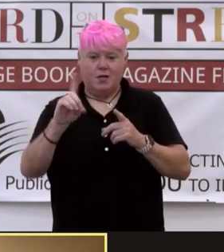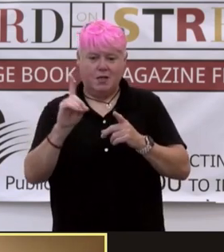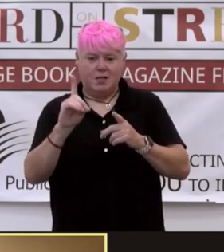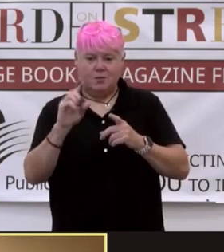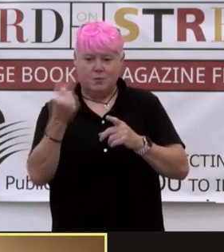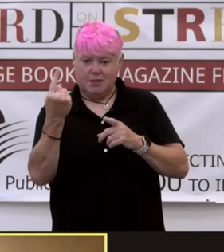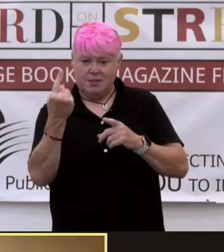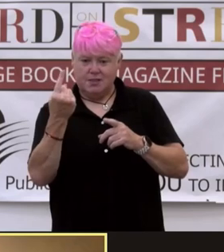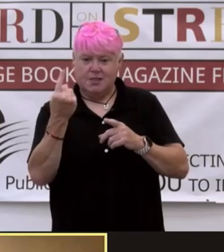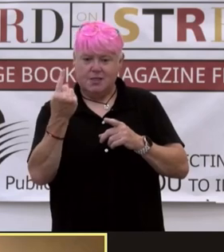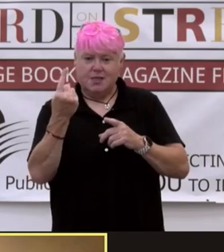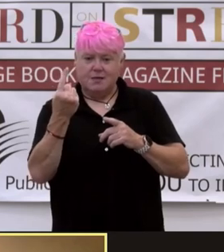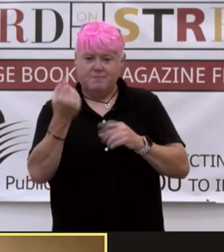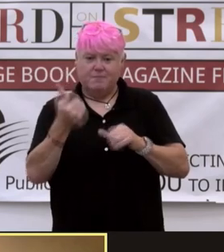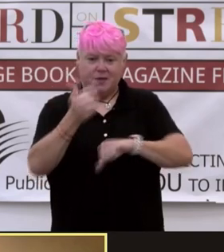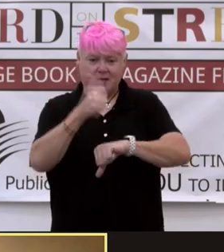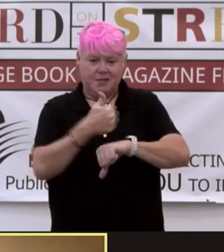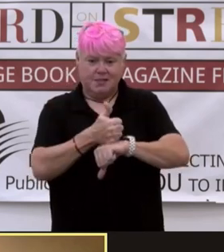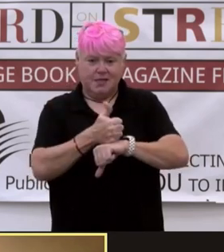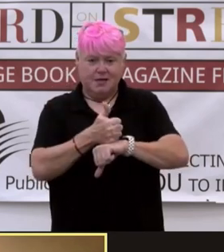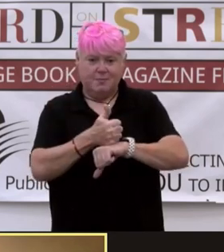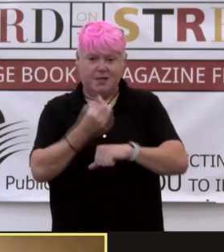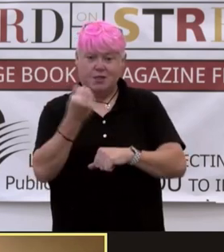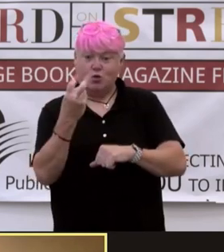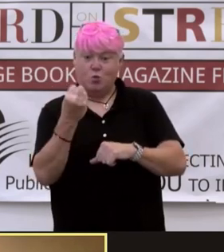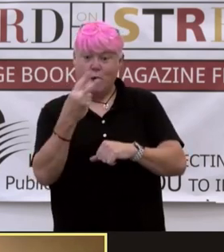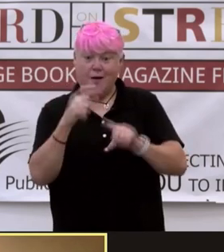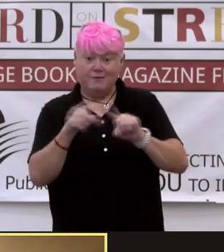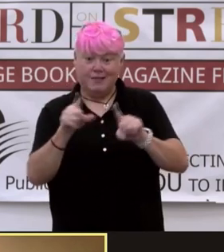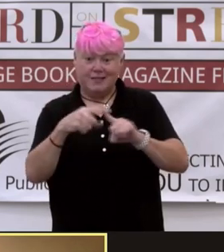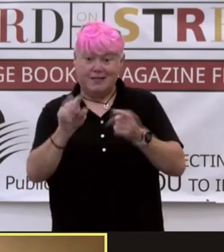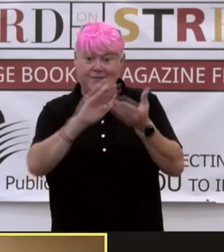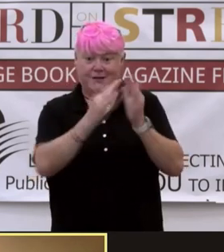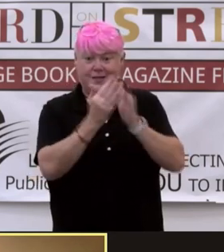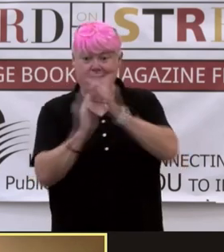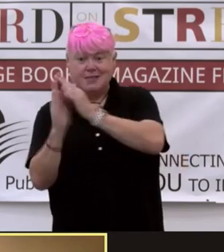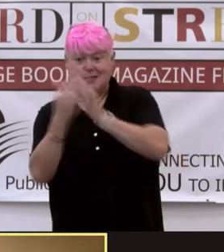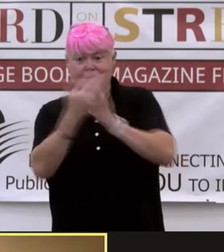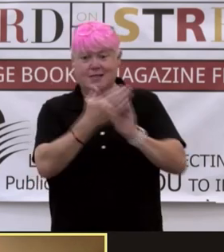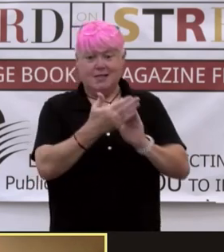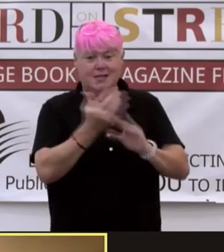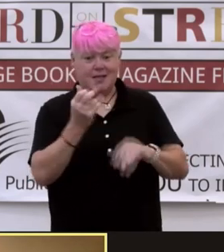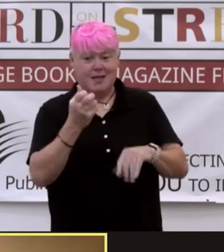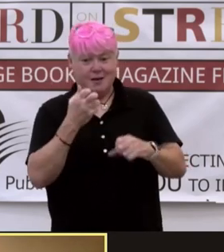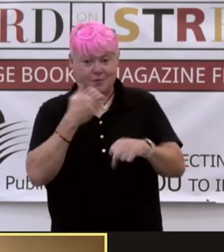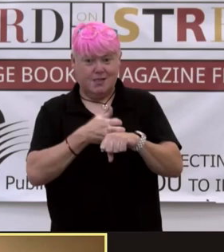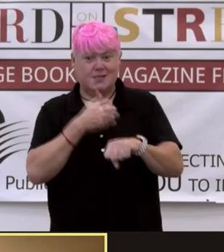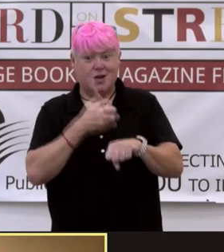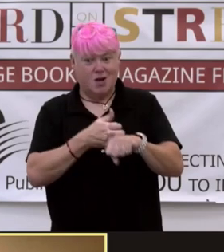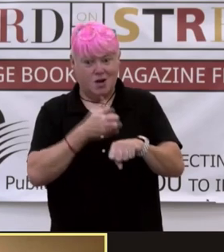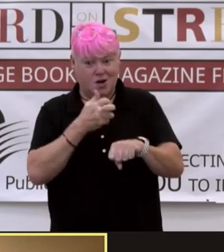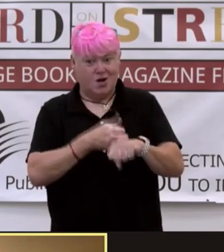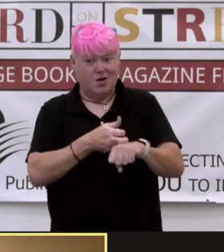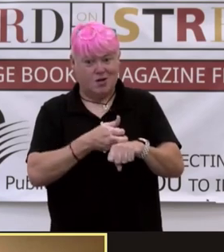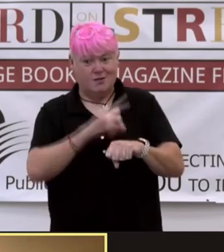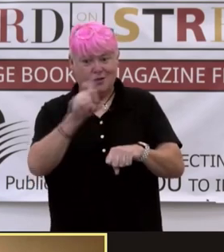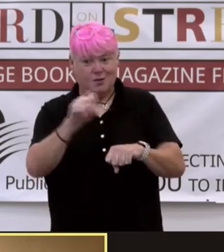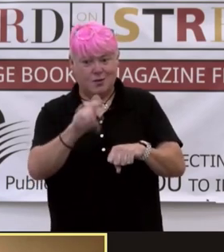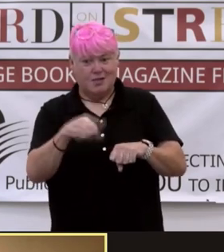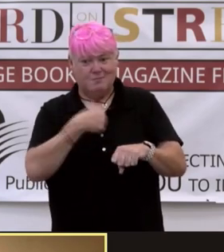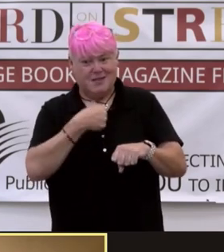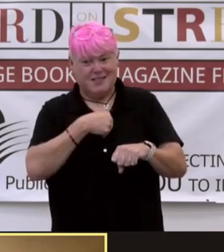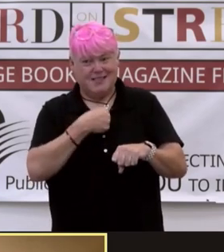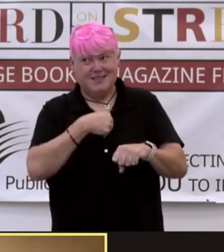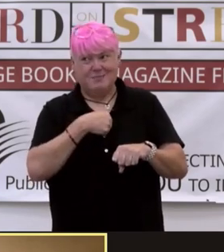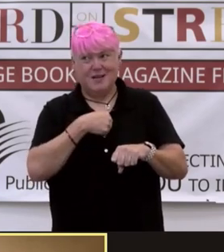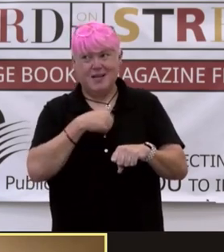is set in 12 different cities around the world. And that was painful. I was, I was actually questioning myself, but at the time I